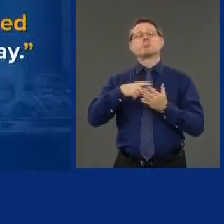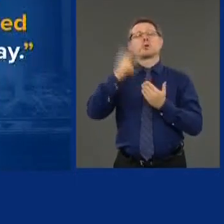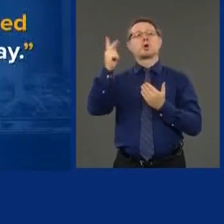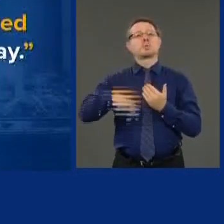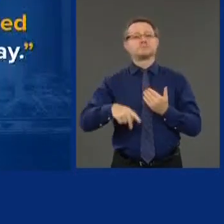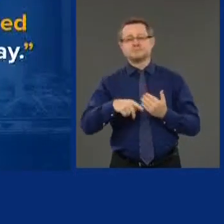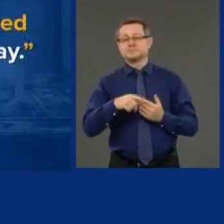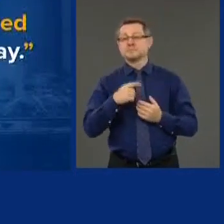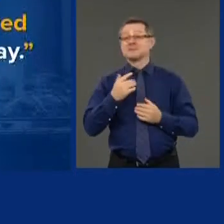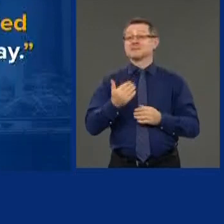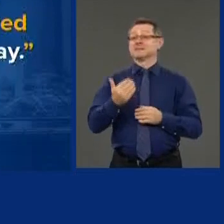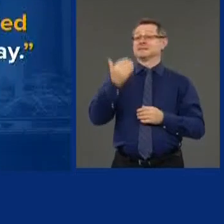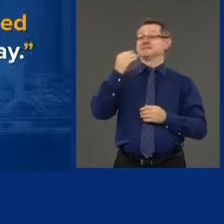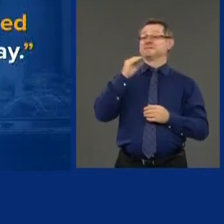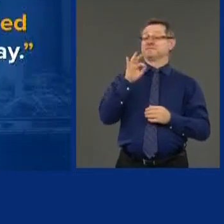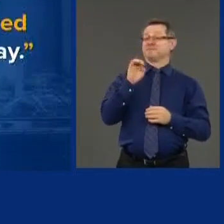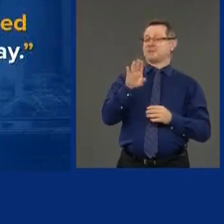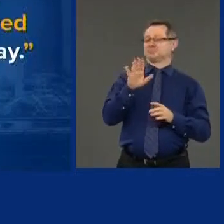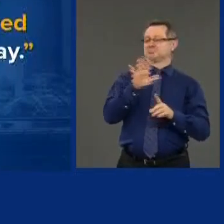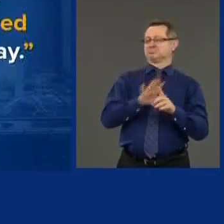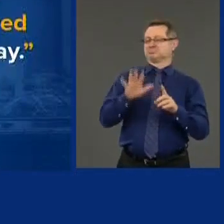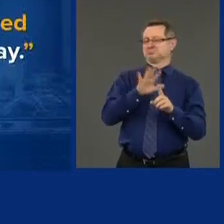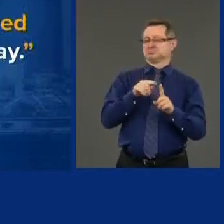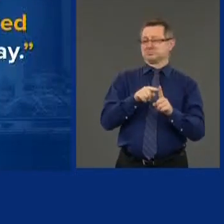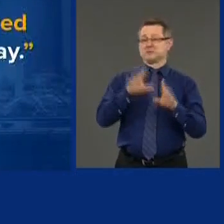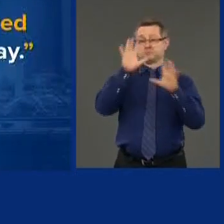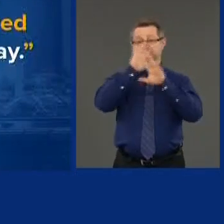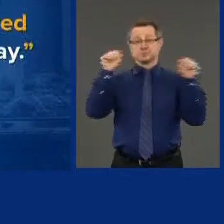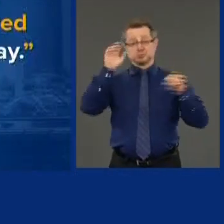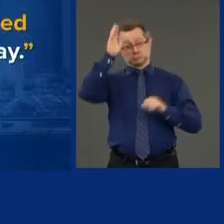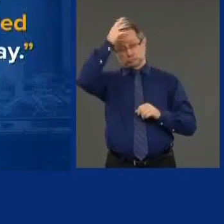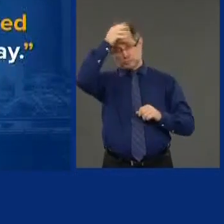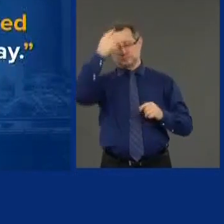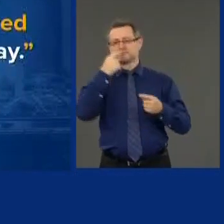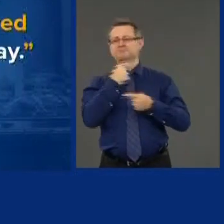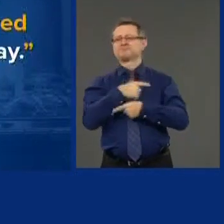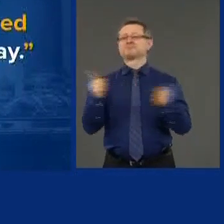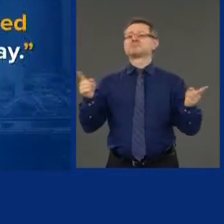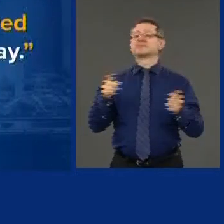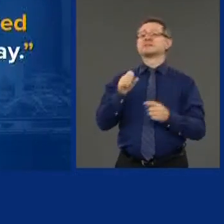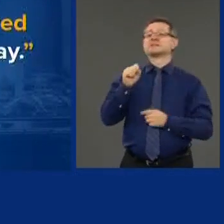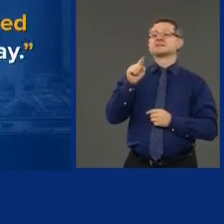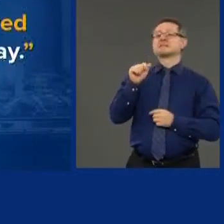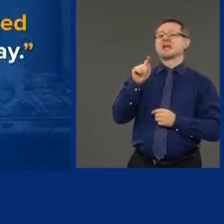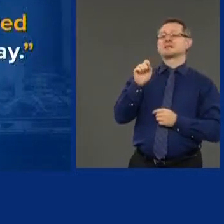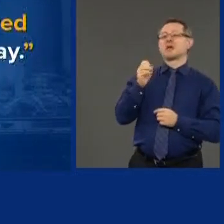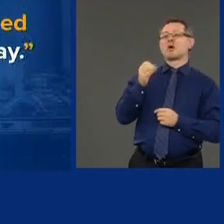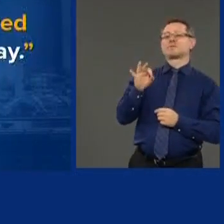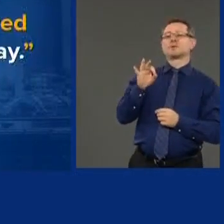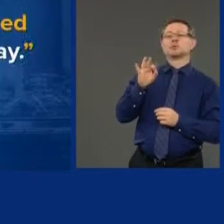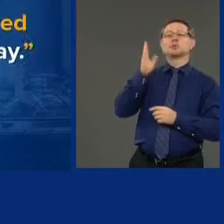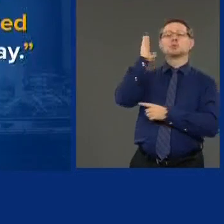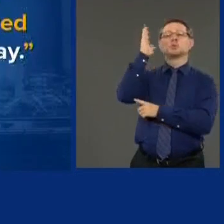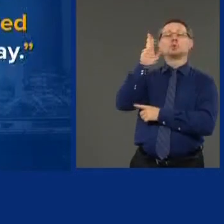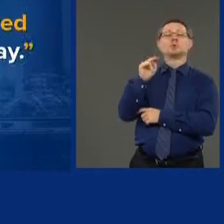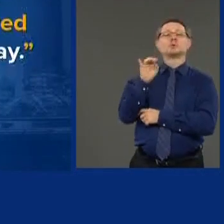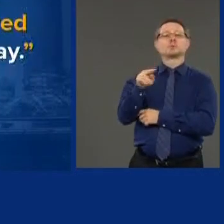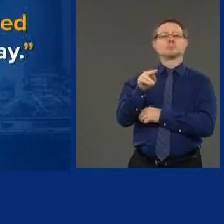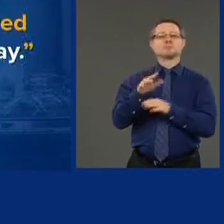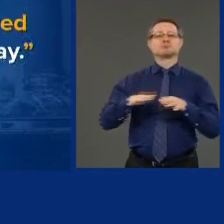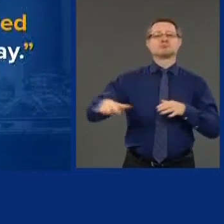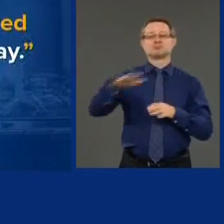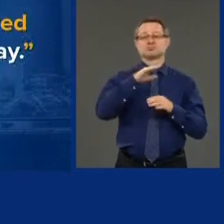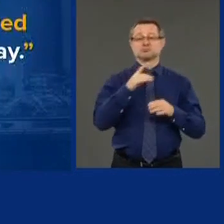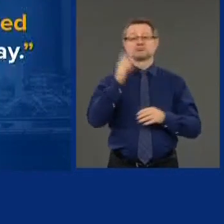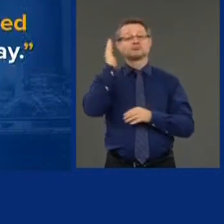January, February, President Trump does the State of the State, State of the Union. State of the Union addressed President